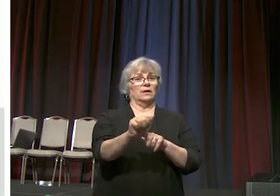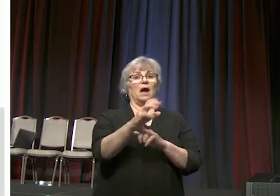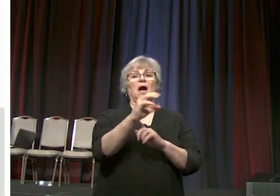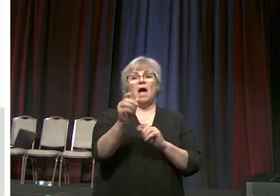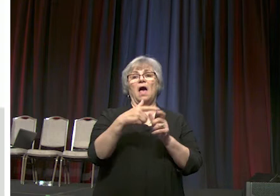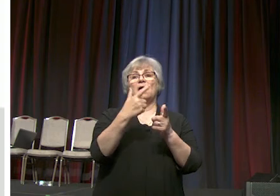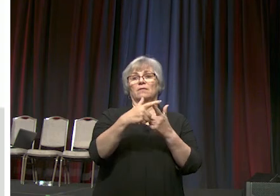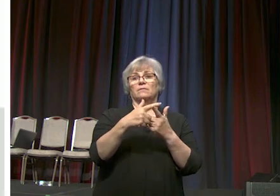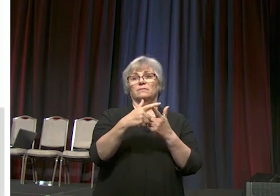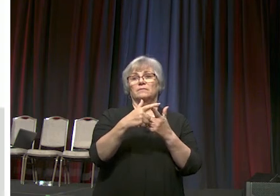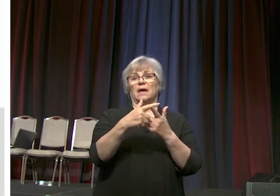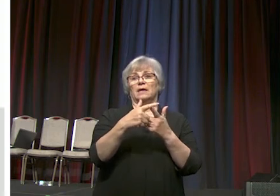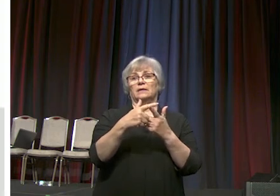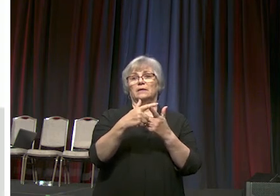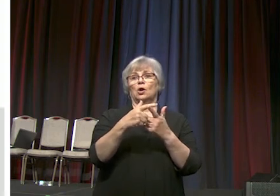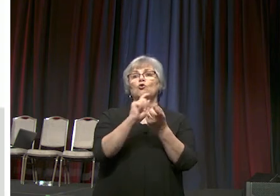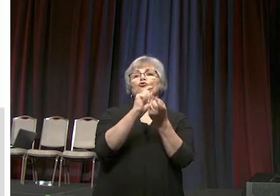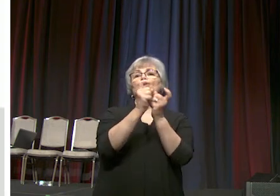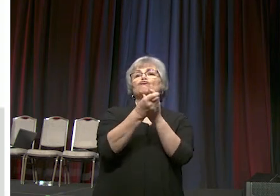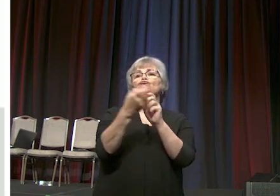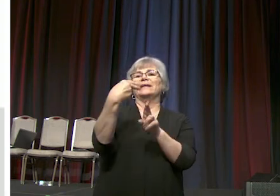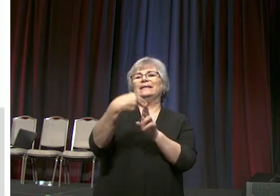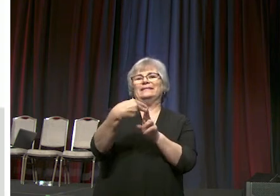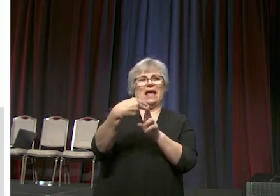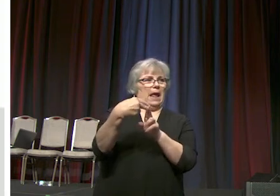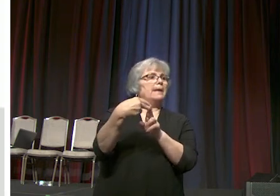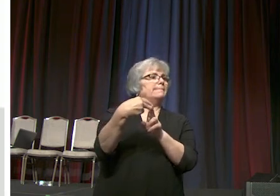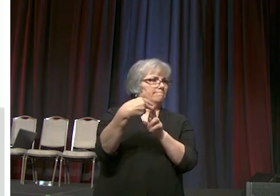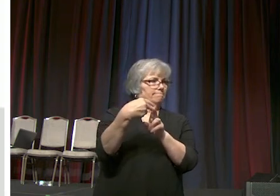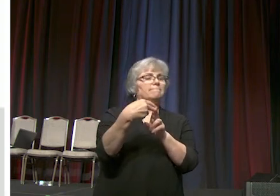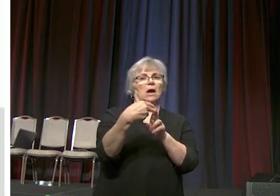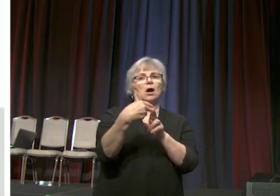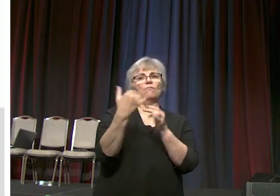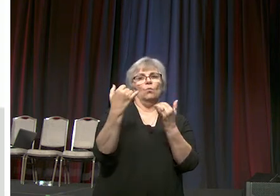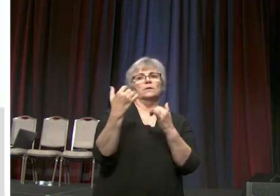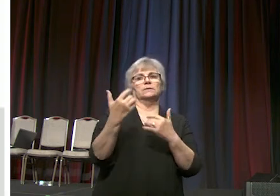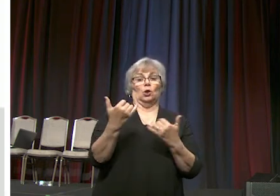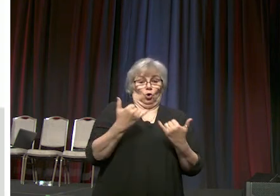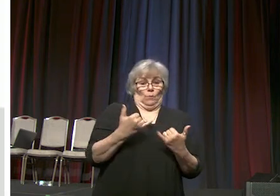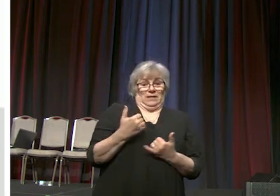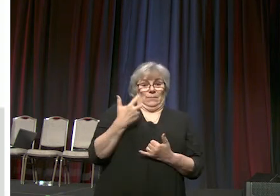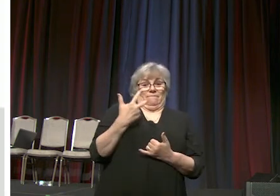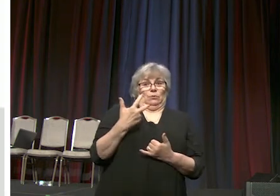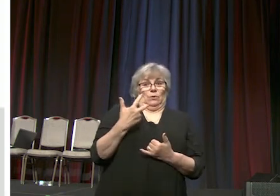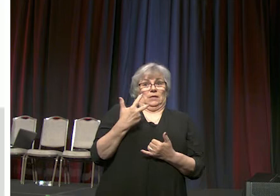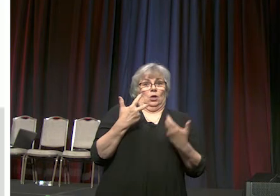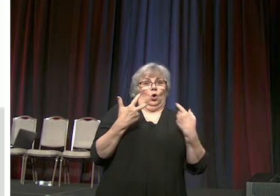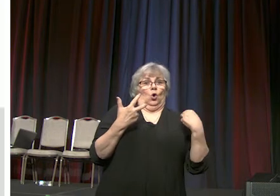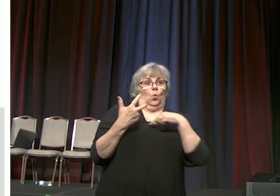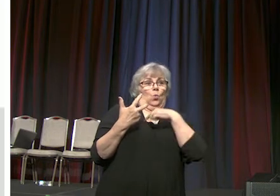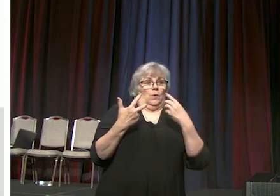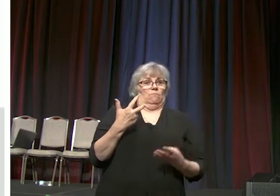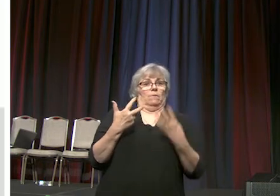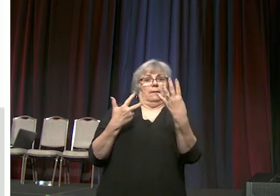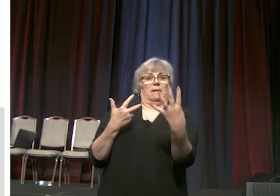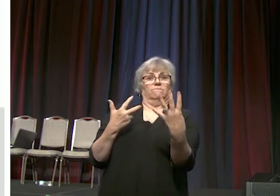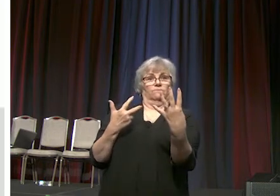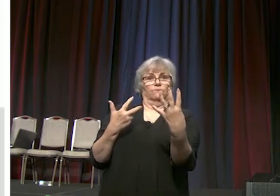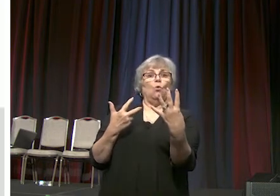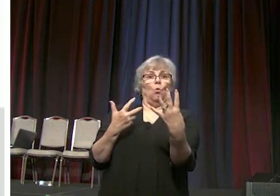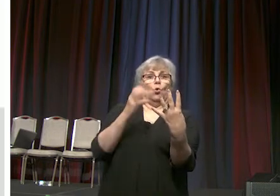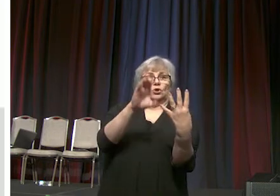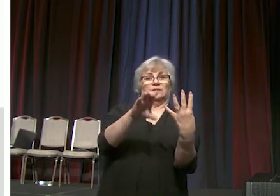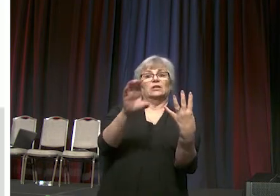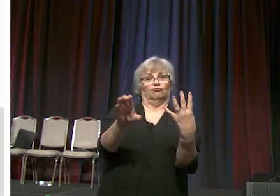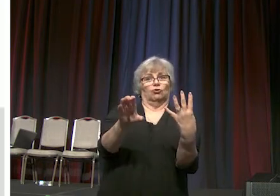renaming of existing ones so currently there are three and we recommend that there be four central